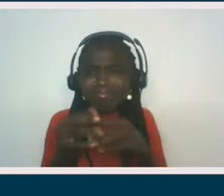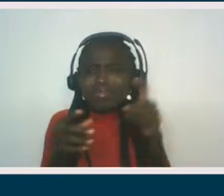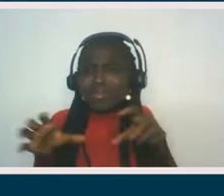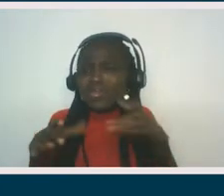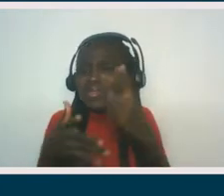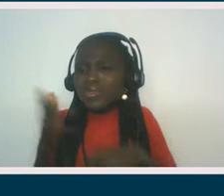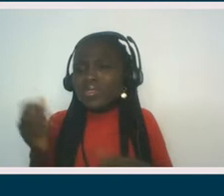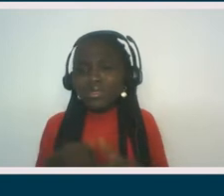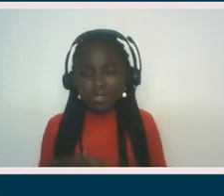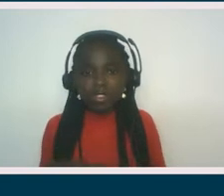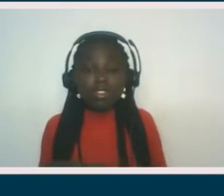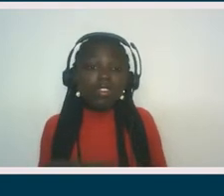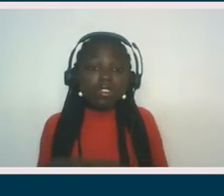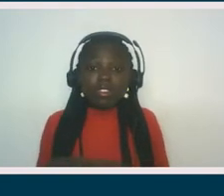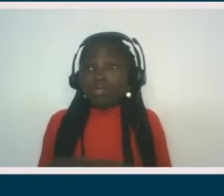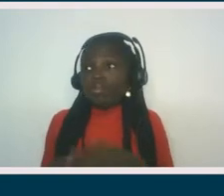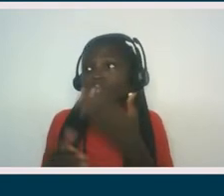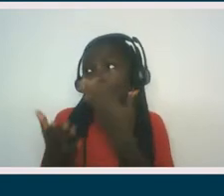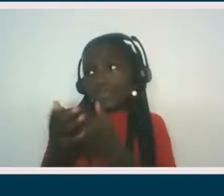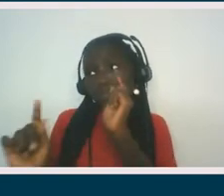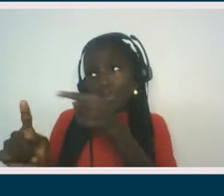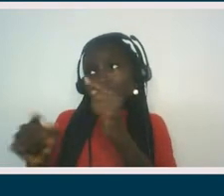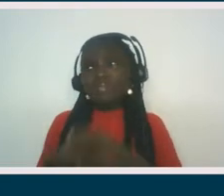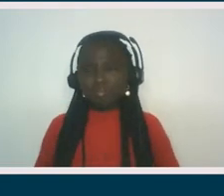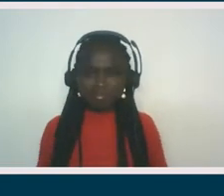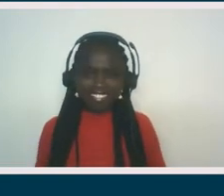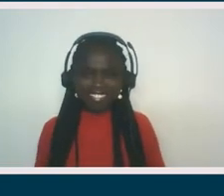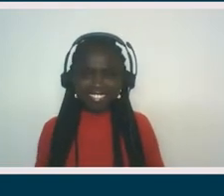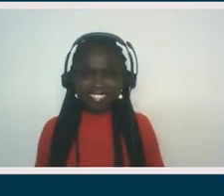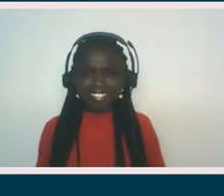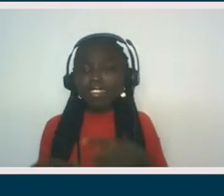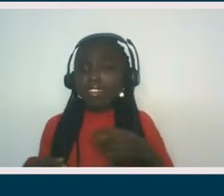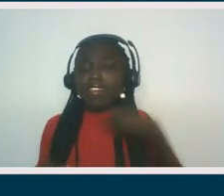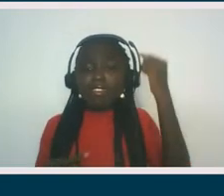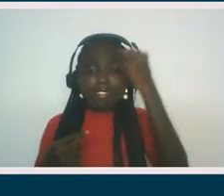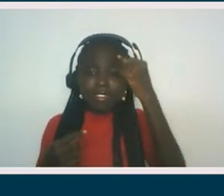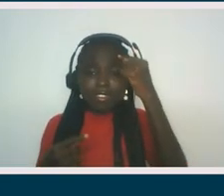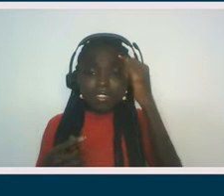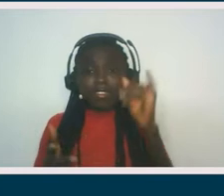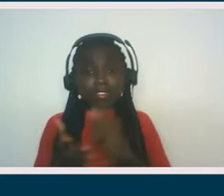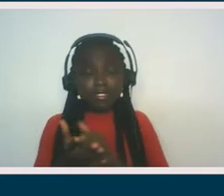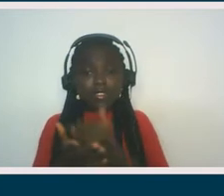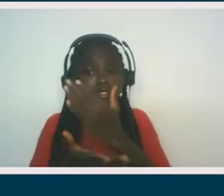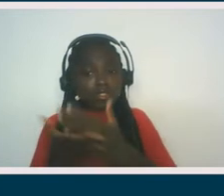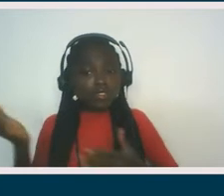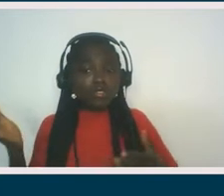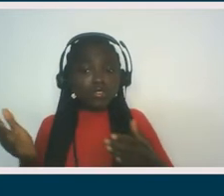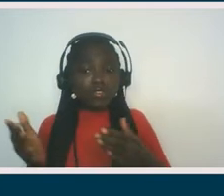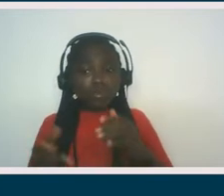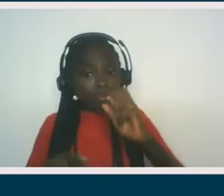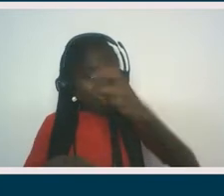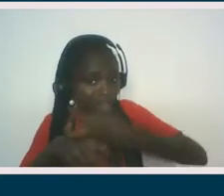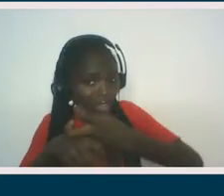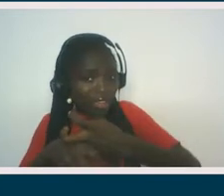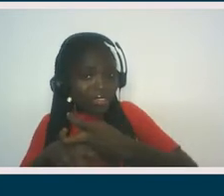It's still, it's such a good point because I think, um, part of the difficulty is that link between